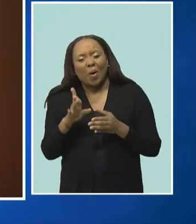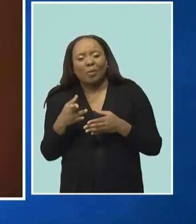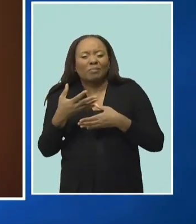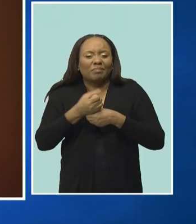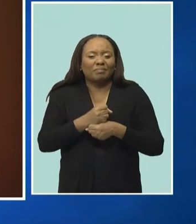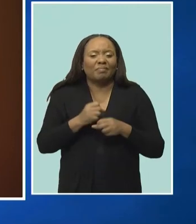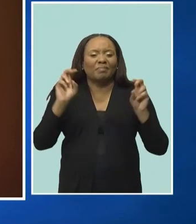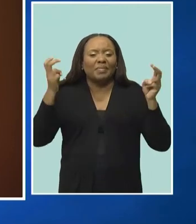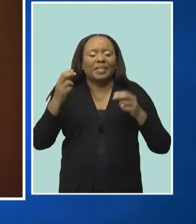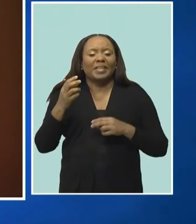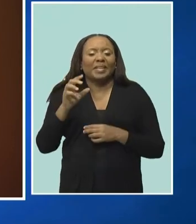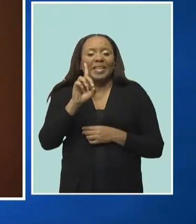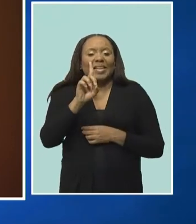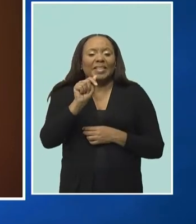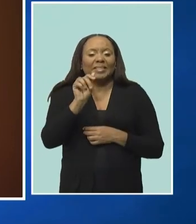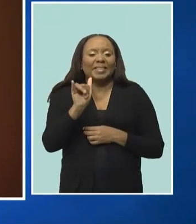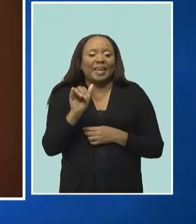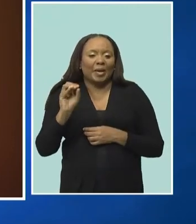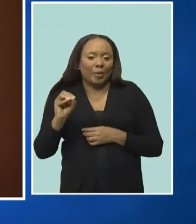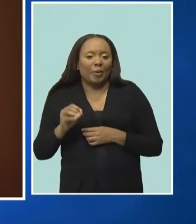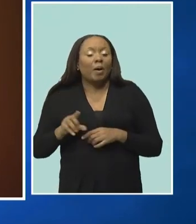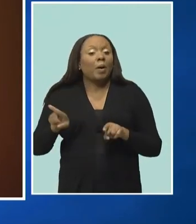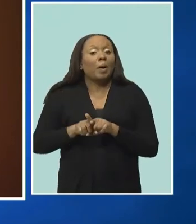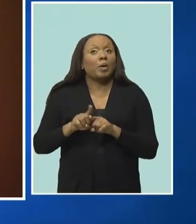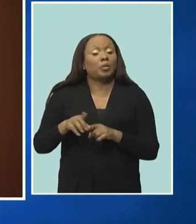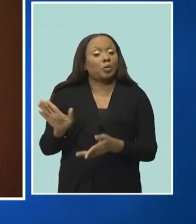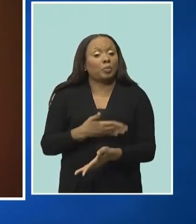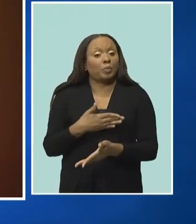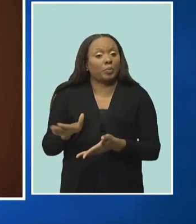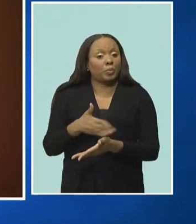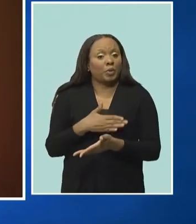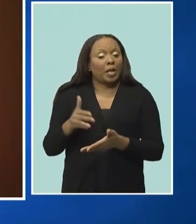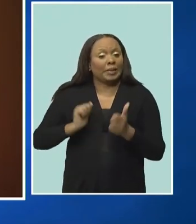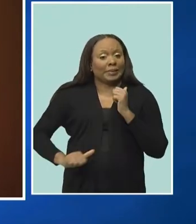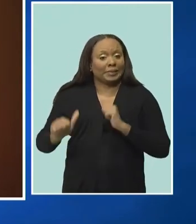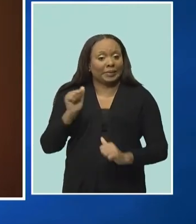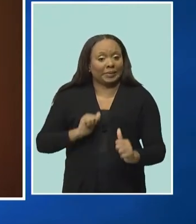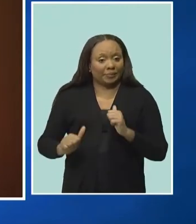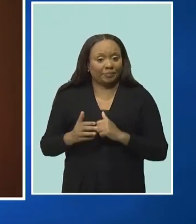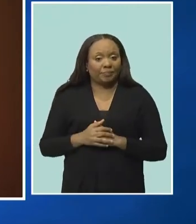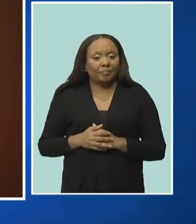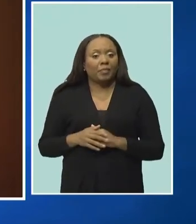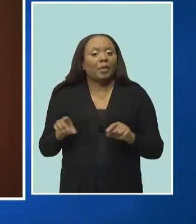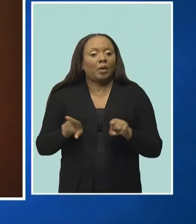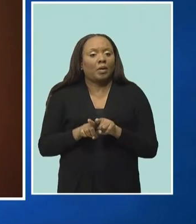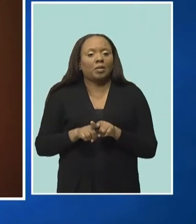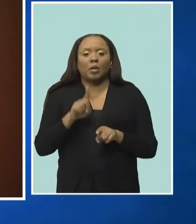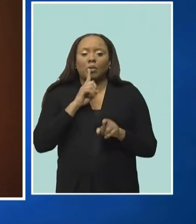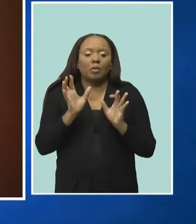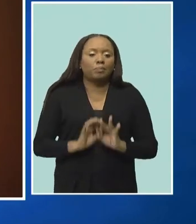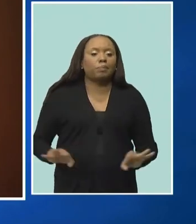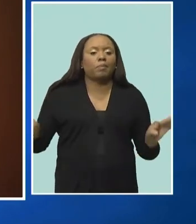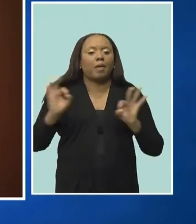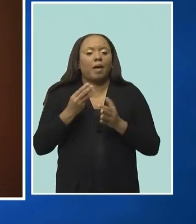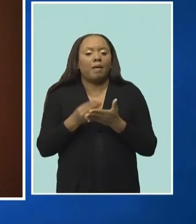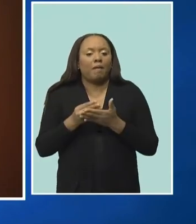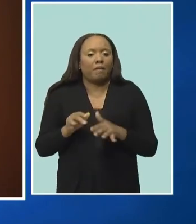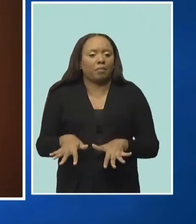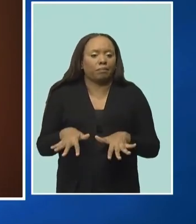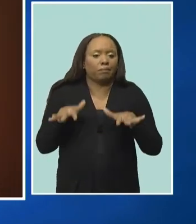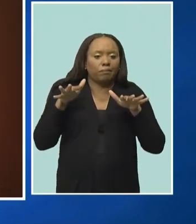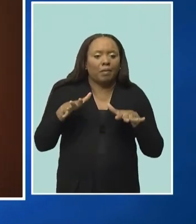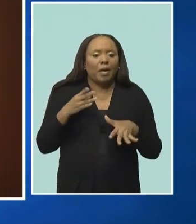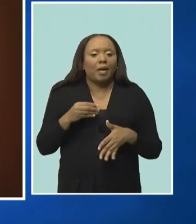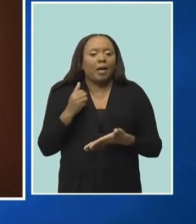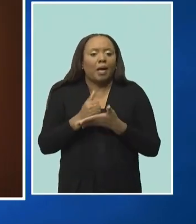musical, Carbon Jones. His biggest contributions, however, took place offstage. He was a key strategist, fundraiser and